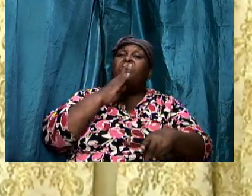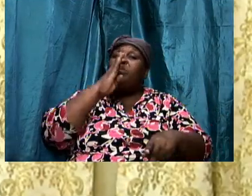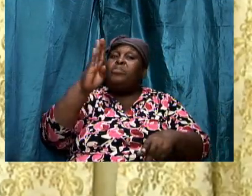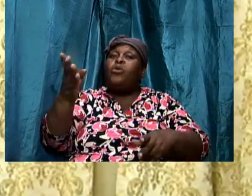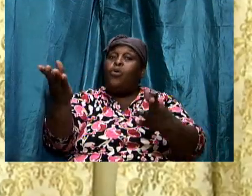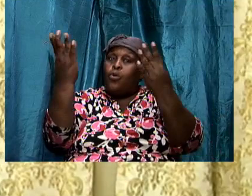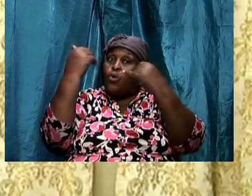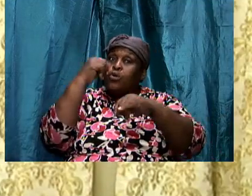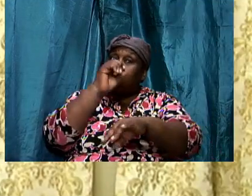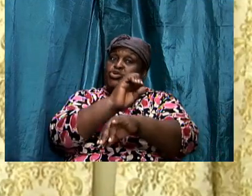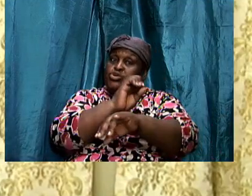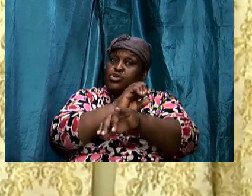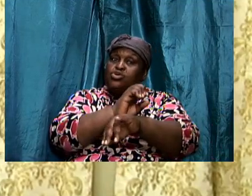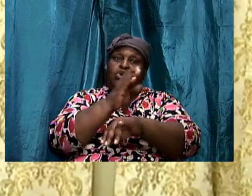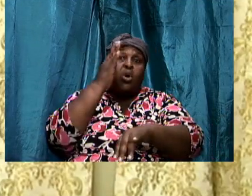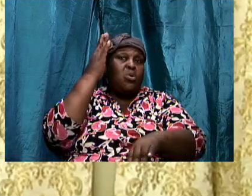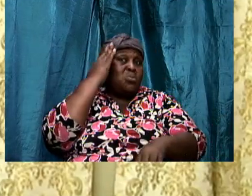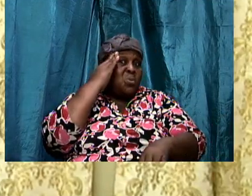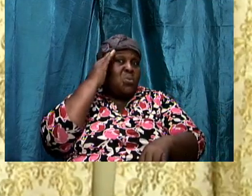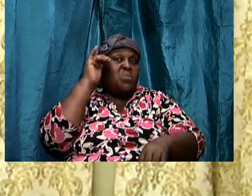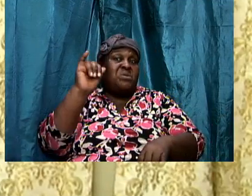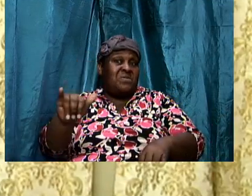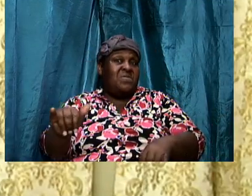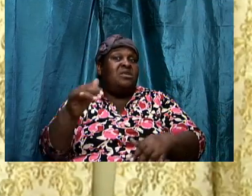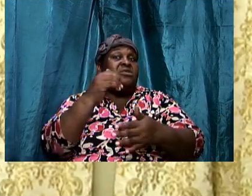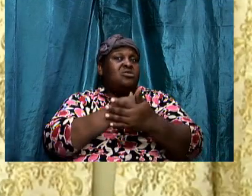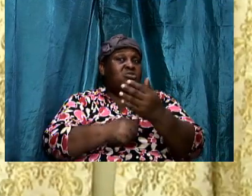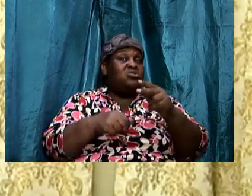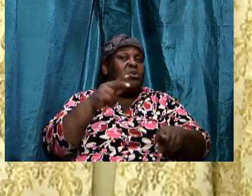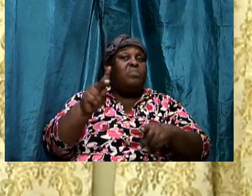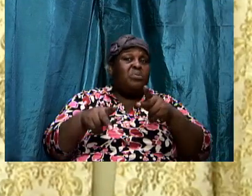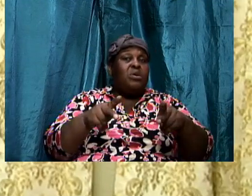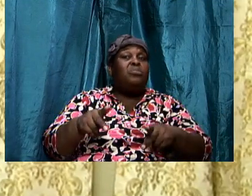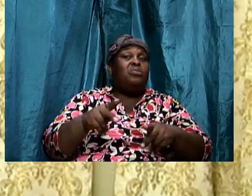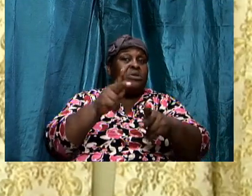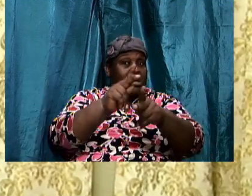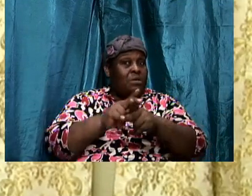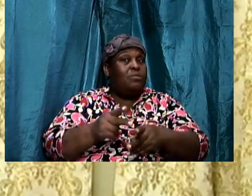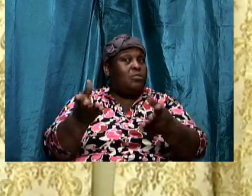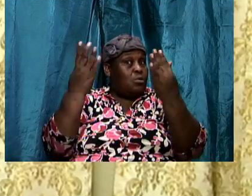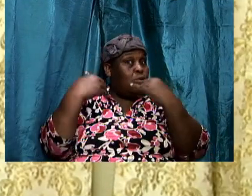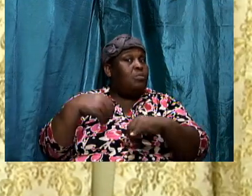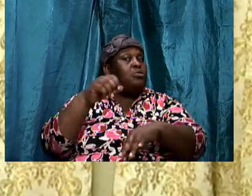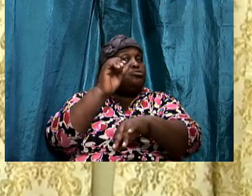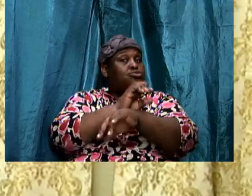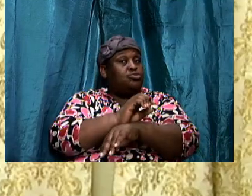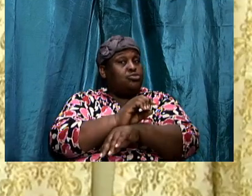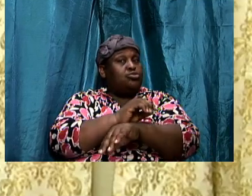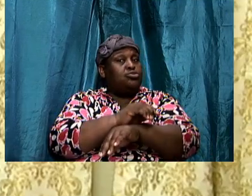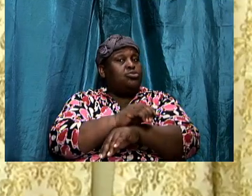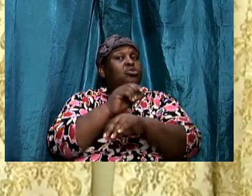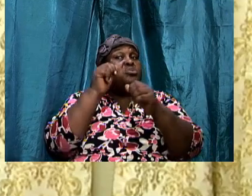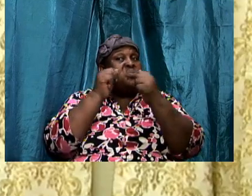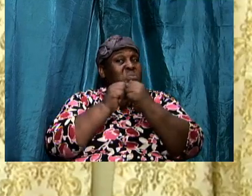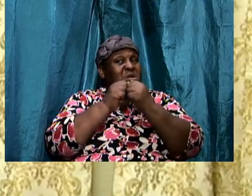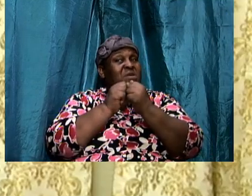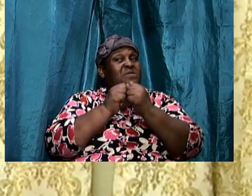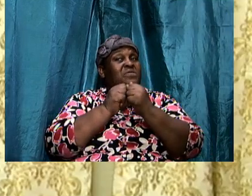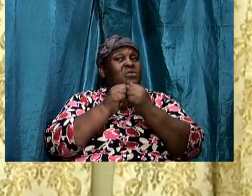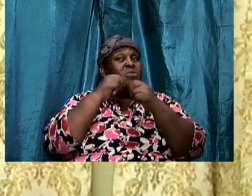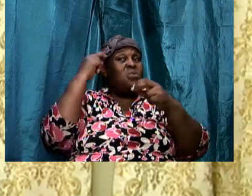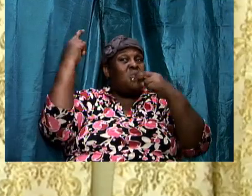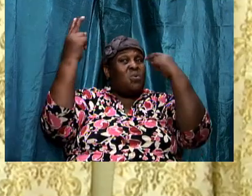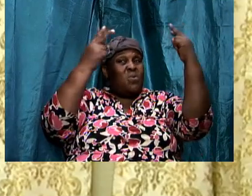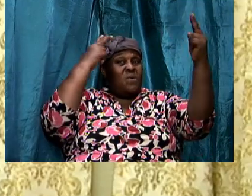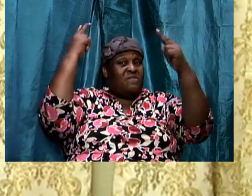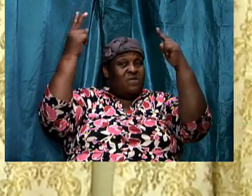that some folks will equate coming to church with overcoming